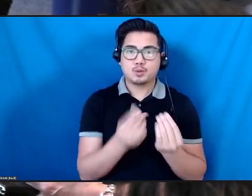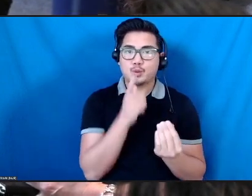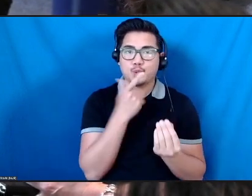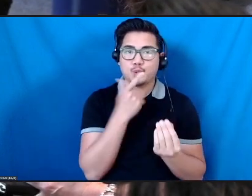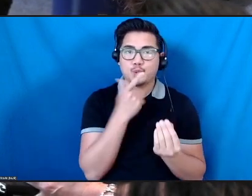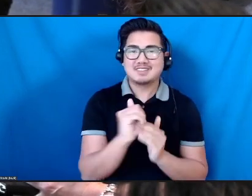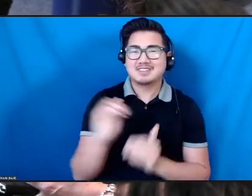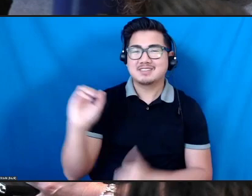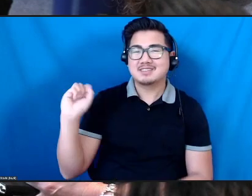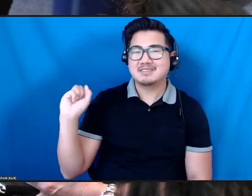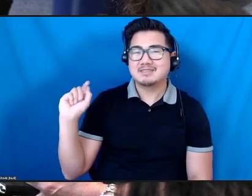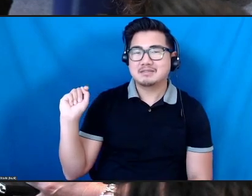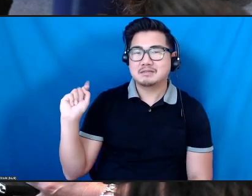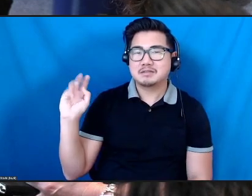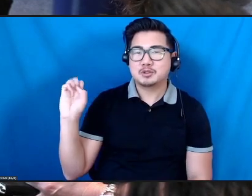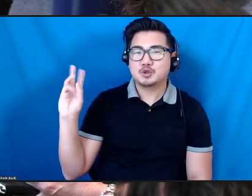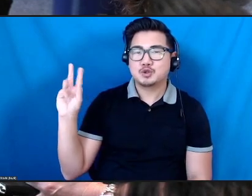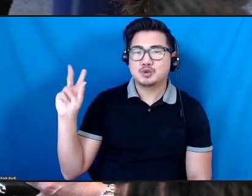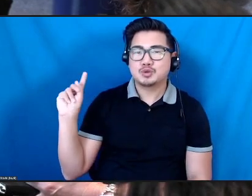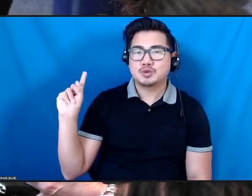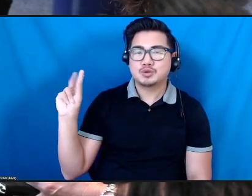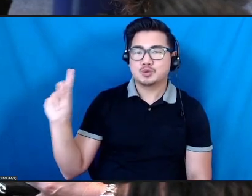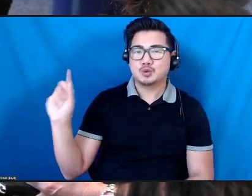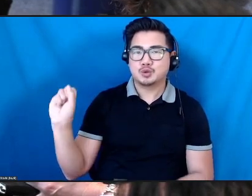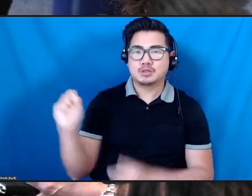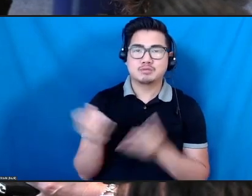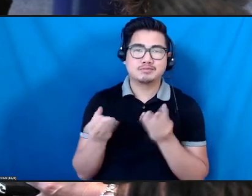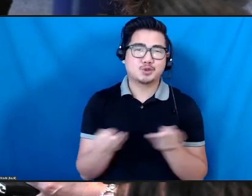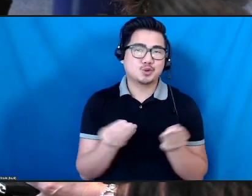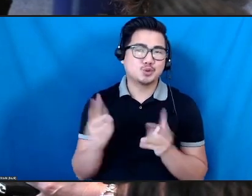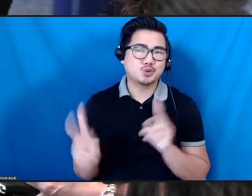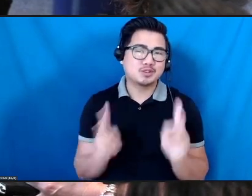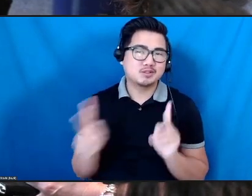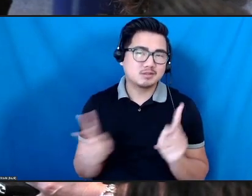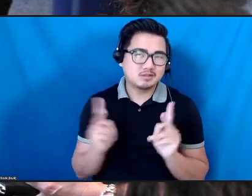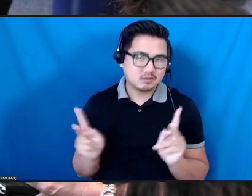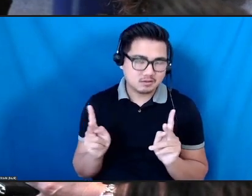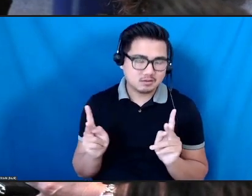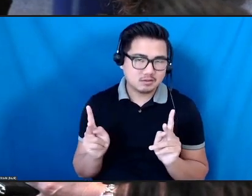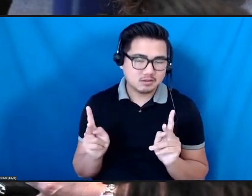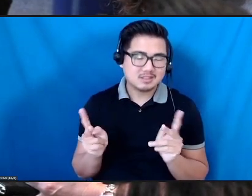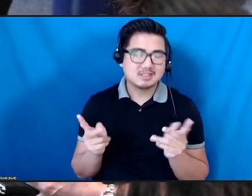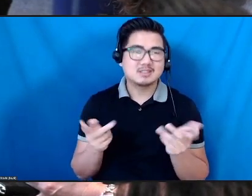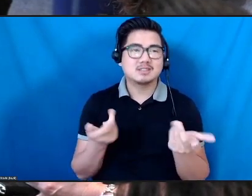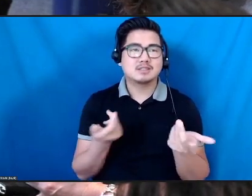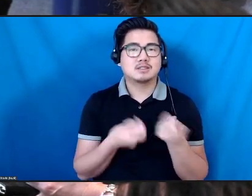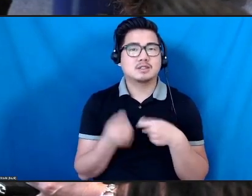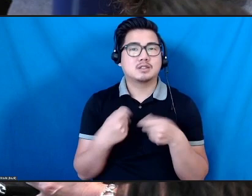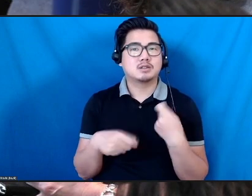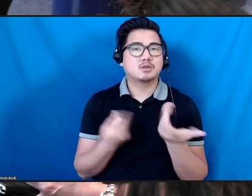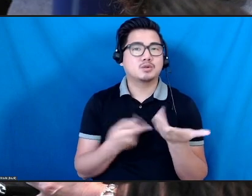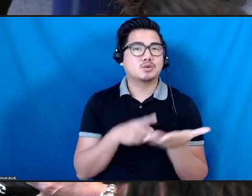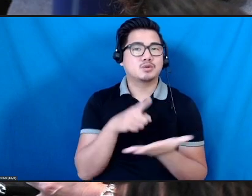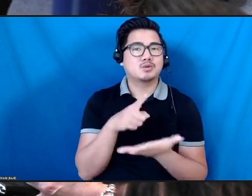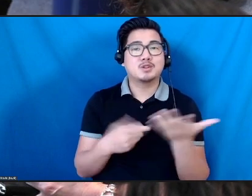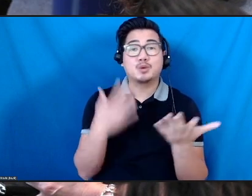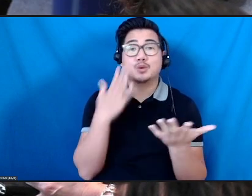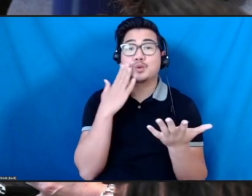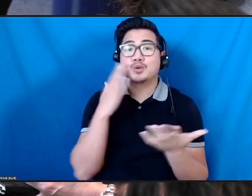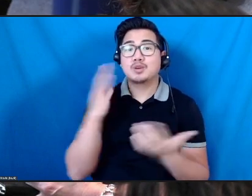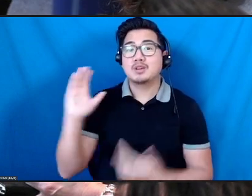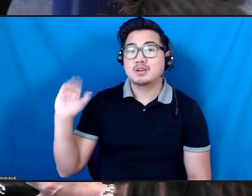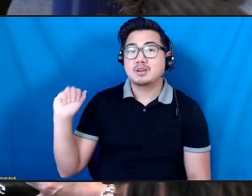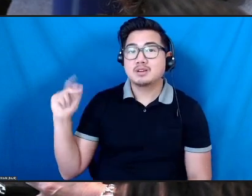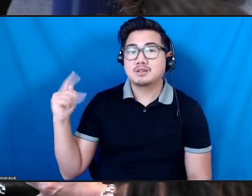control remains in the hands of the stewards, rather than, I guess, what capitalism has sort of perpetuated,